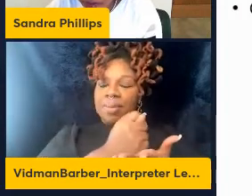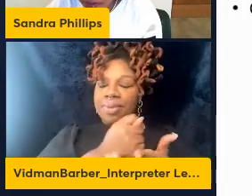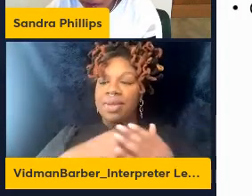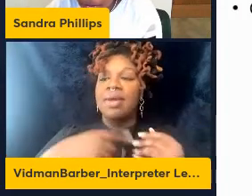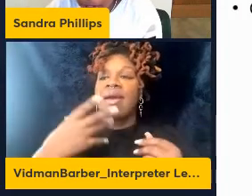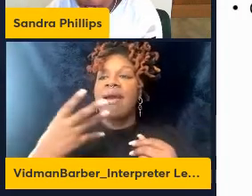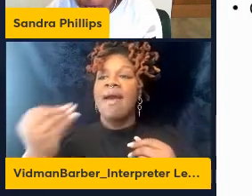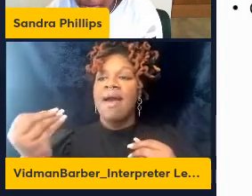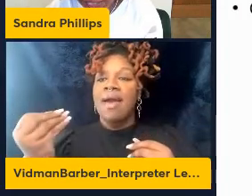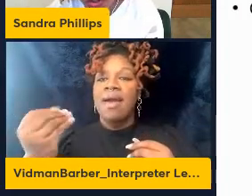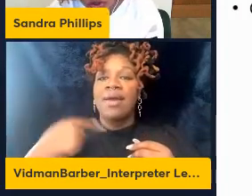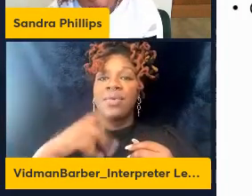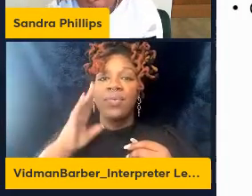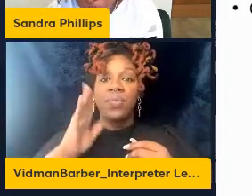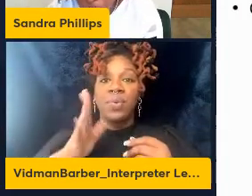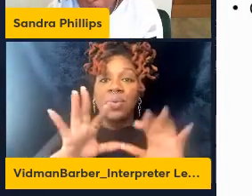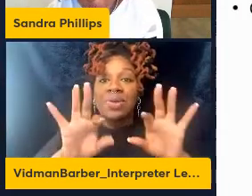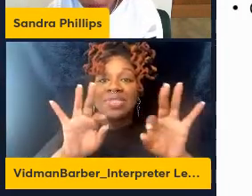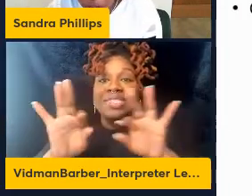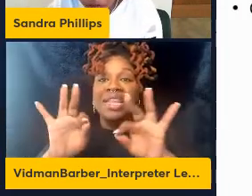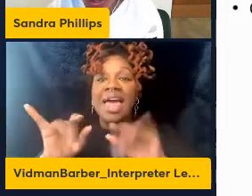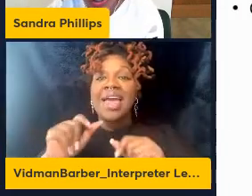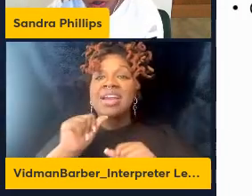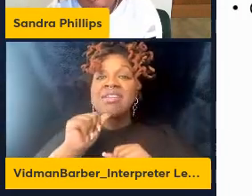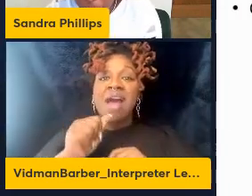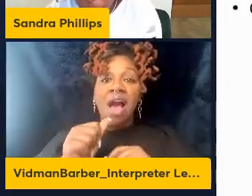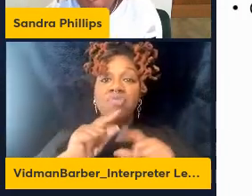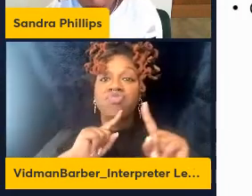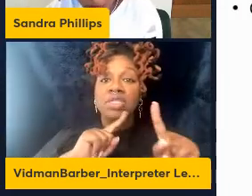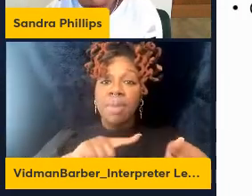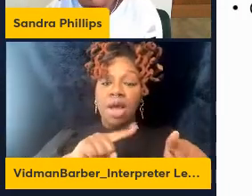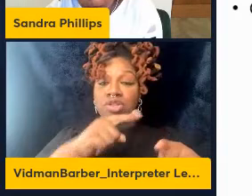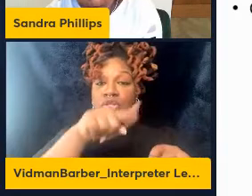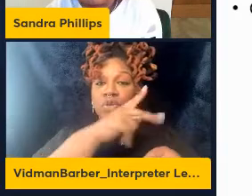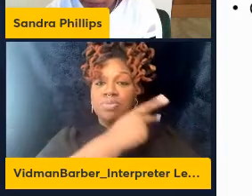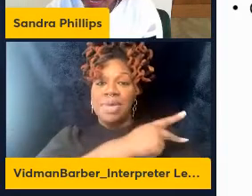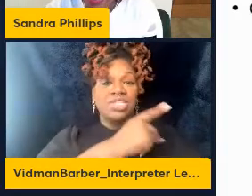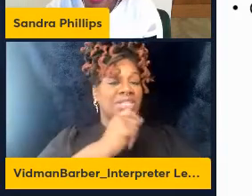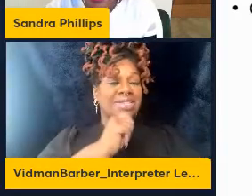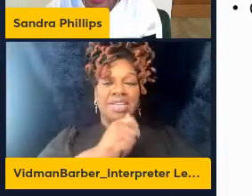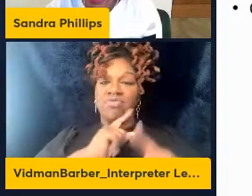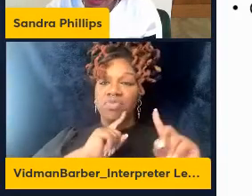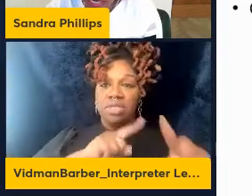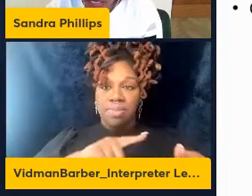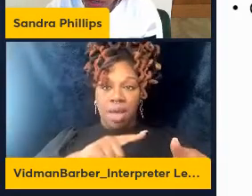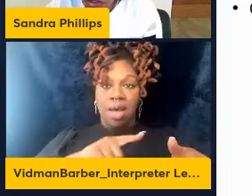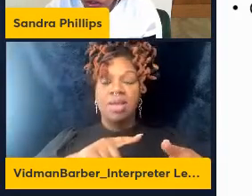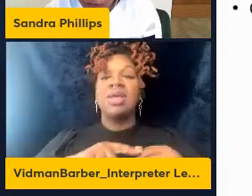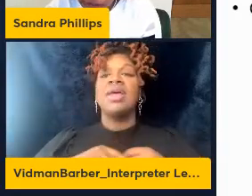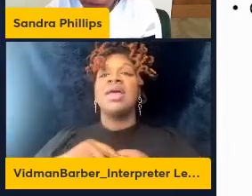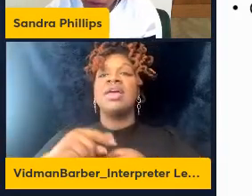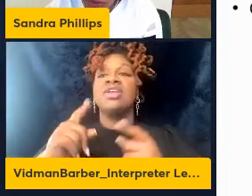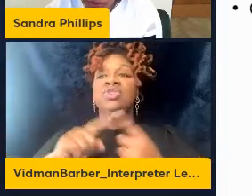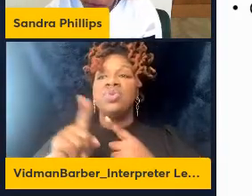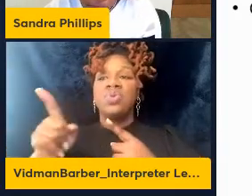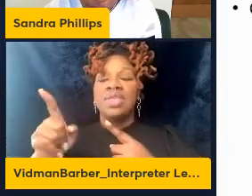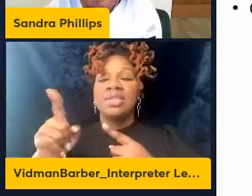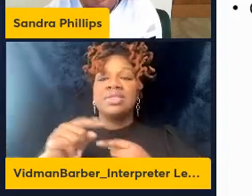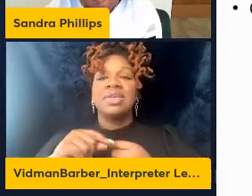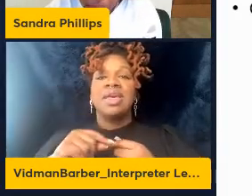actually select non-responders, so patients who did not respond to nivolumab, and treat